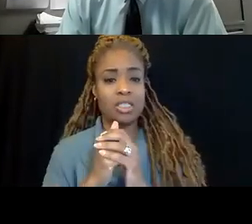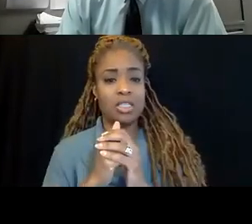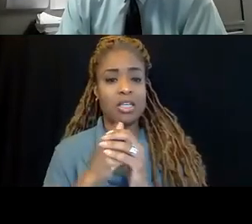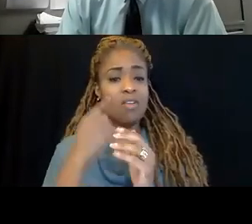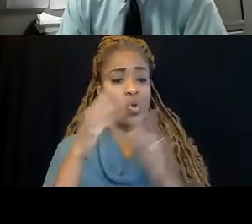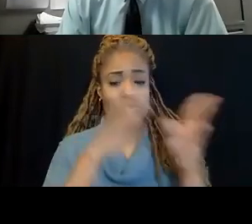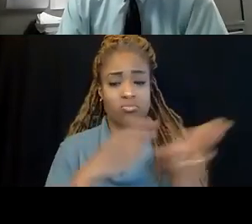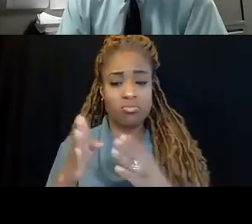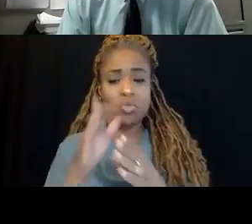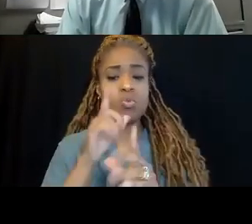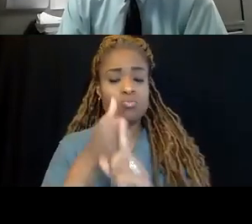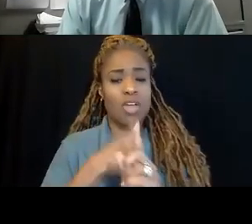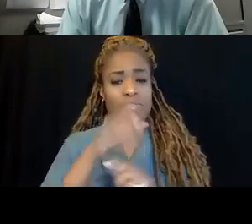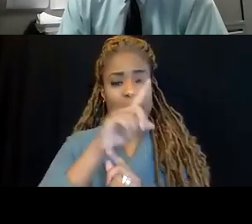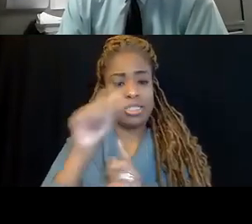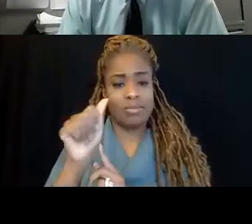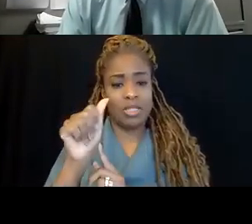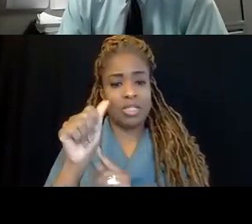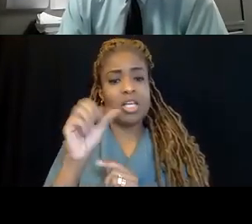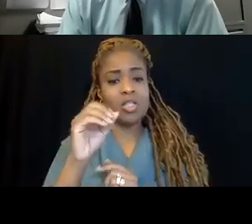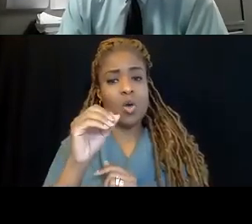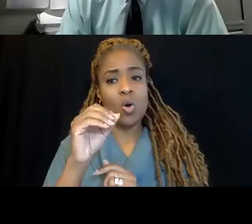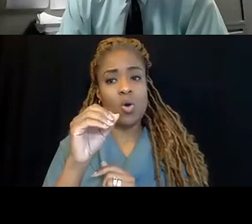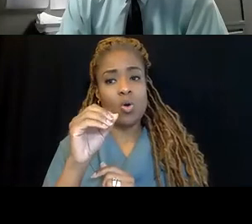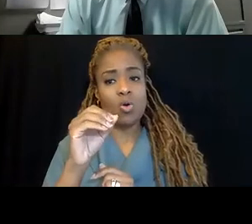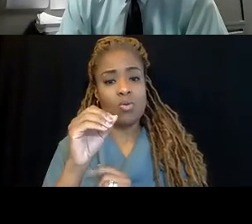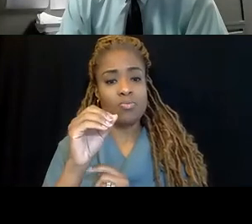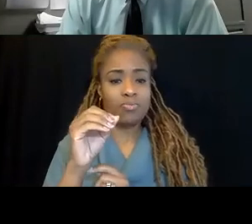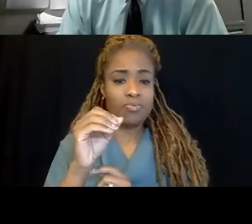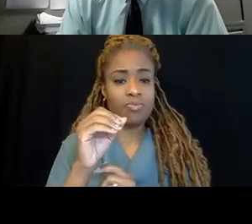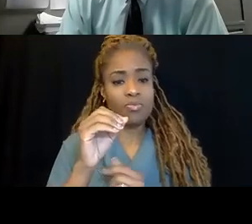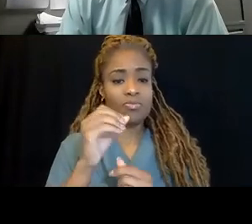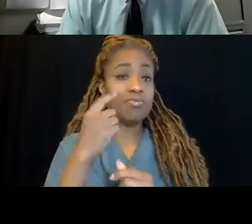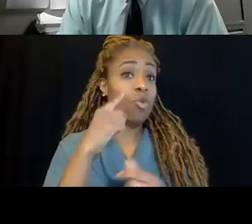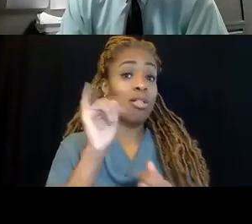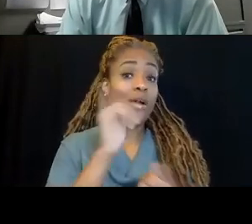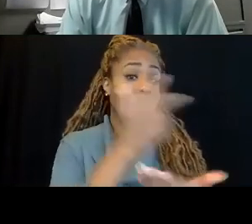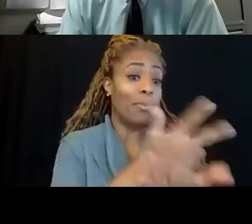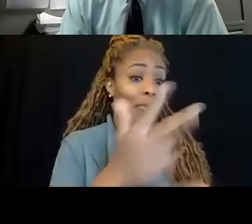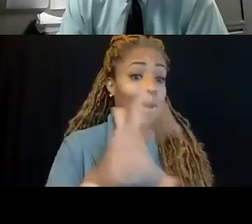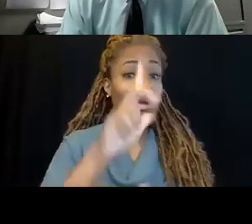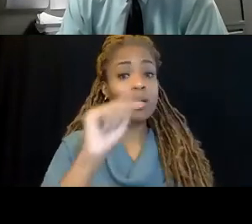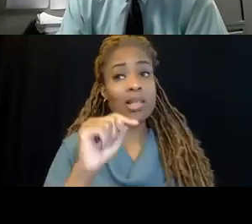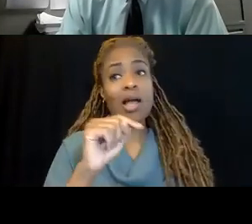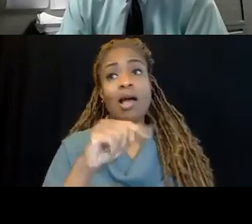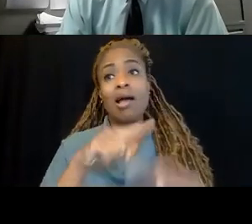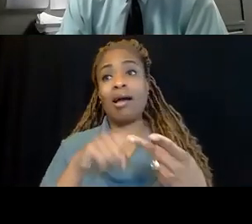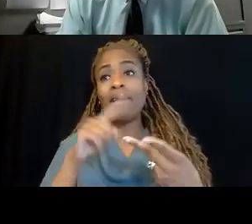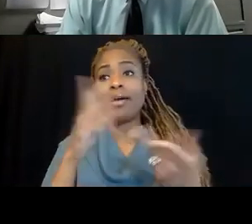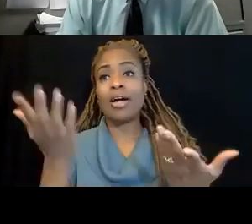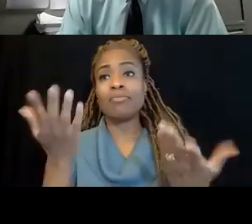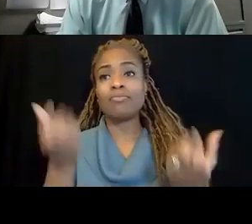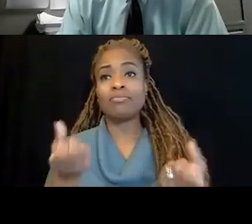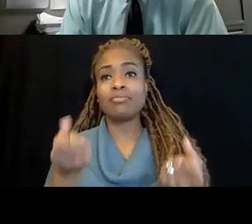individuals with disabilities. So it looks at parking lots, number of